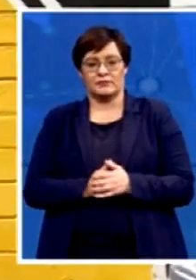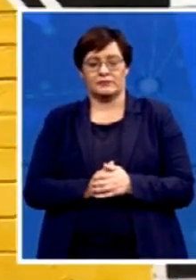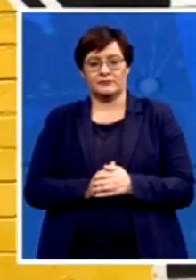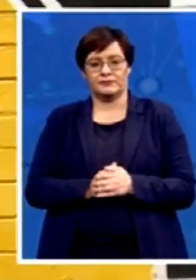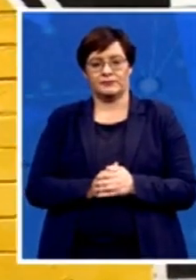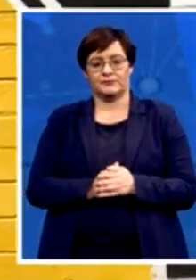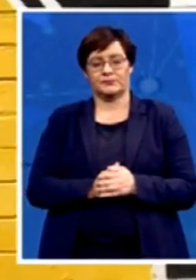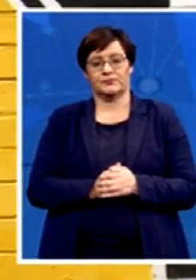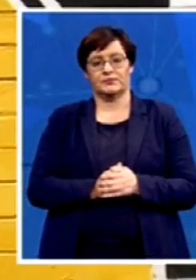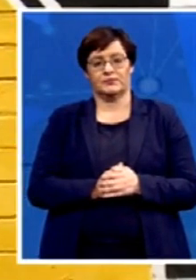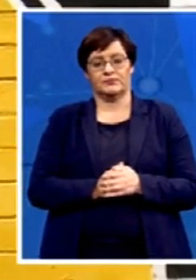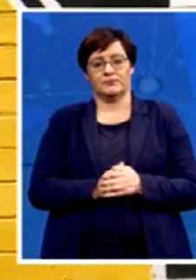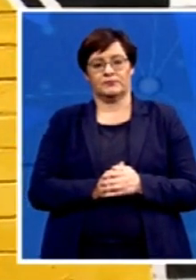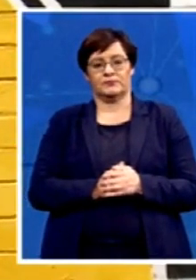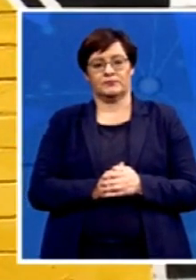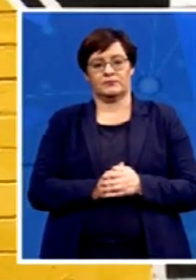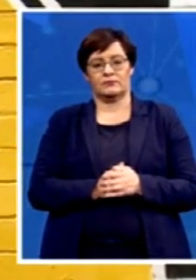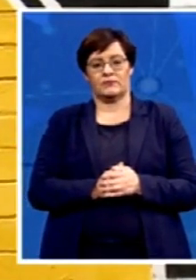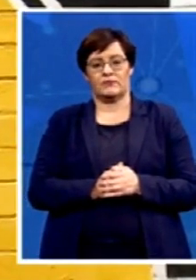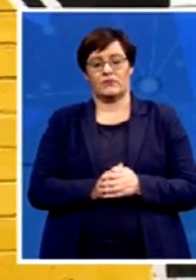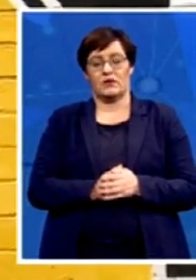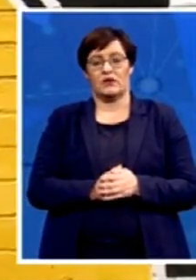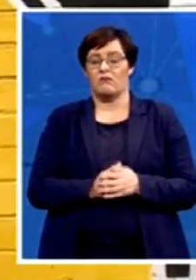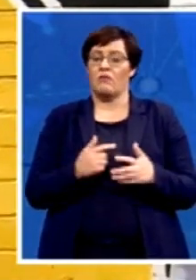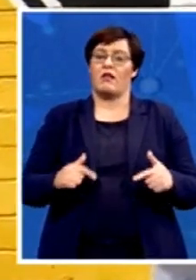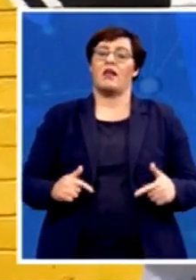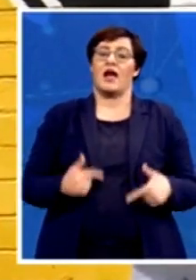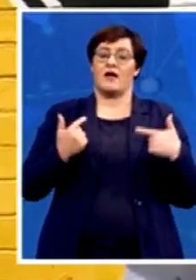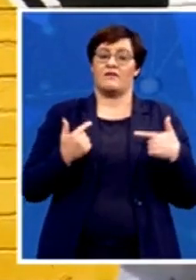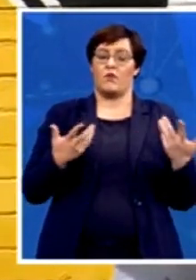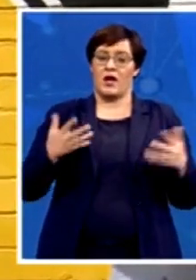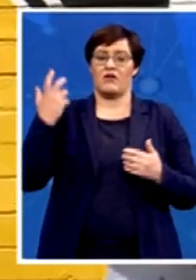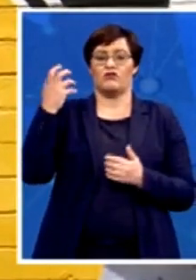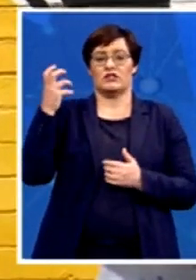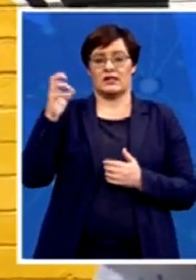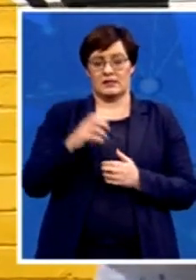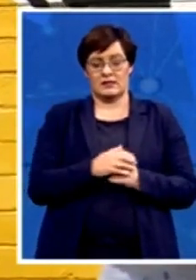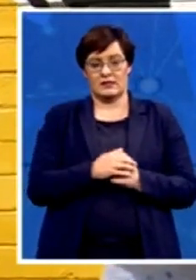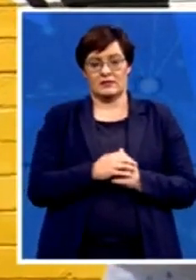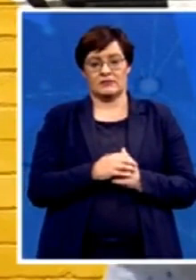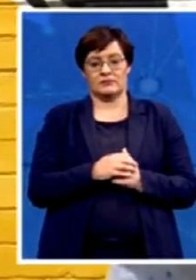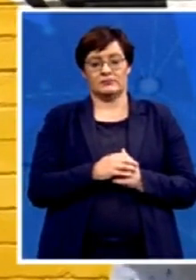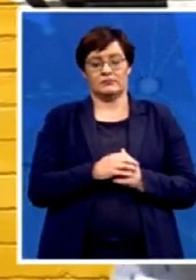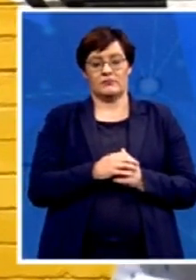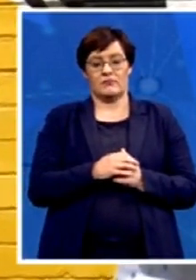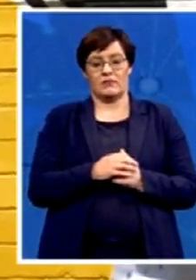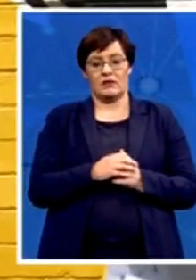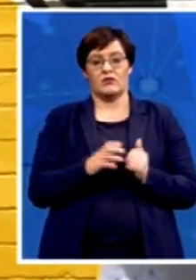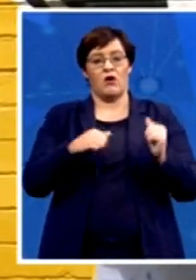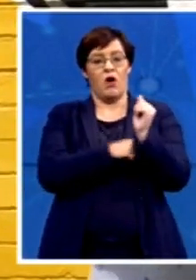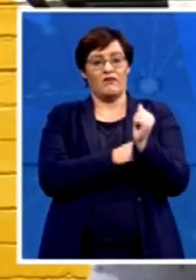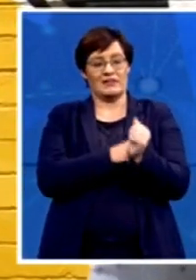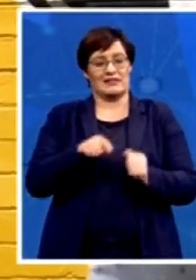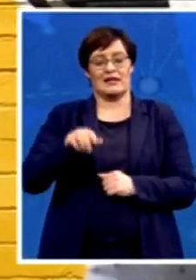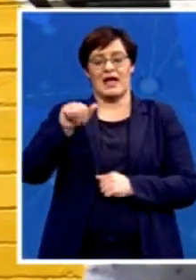Desiree, we're coming to you live here in the Free State's offices of the ANC here outside. This is